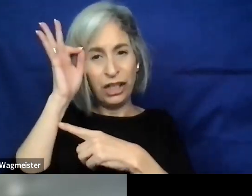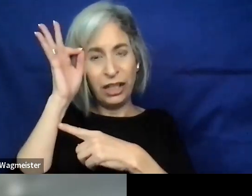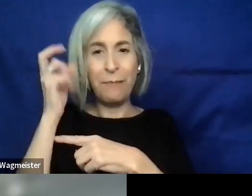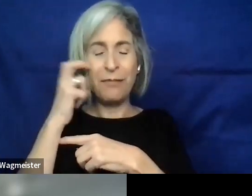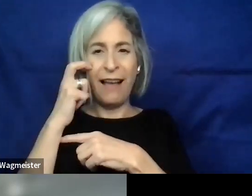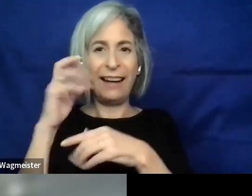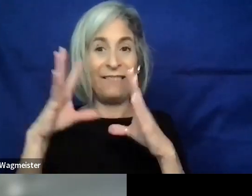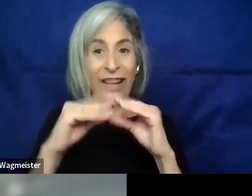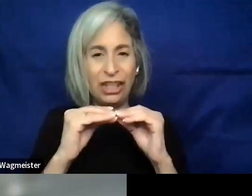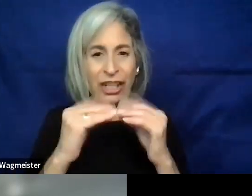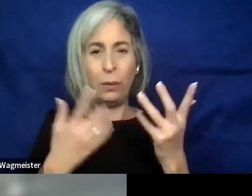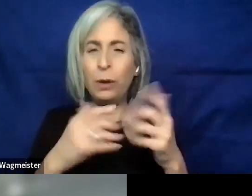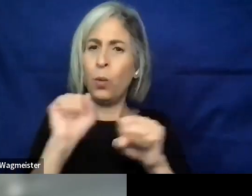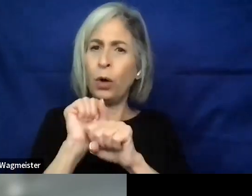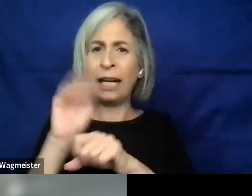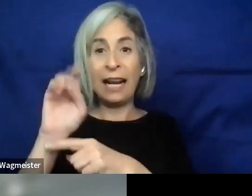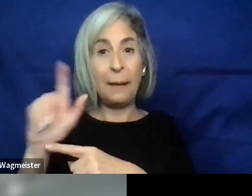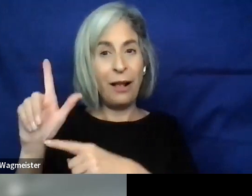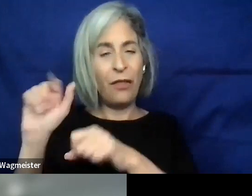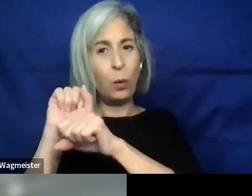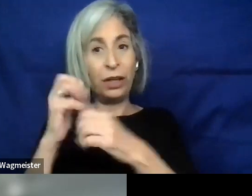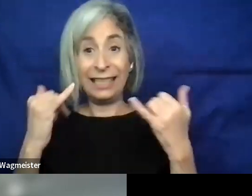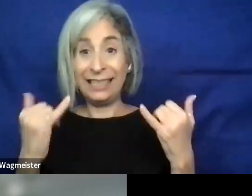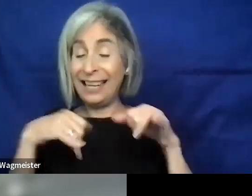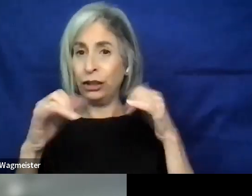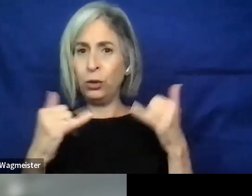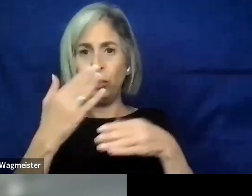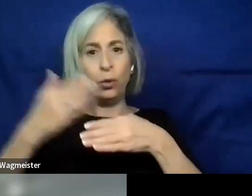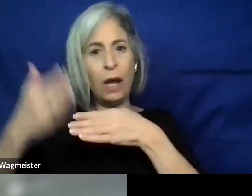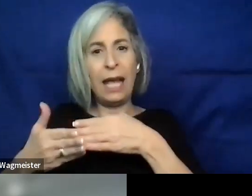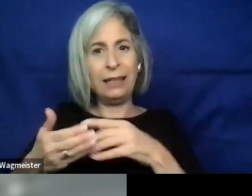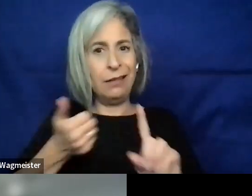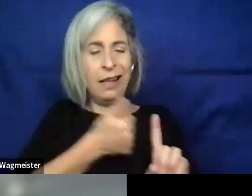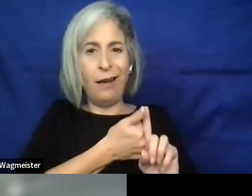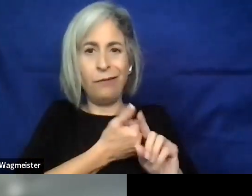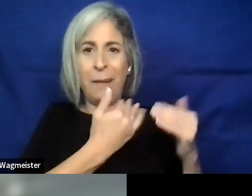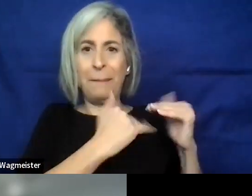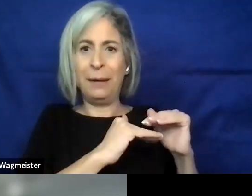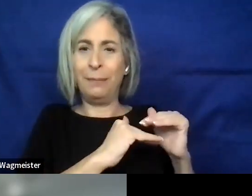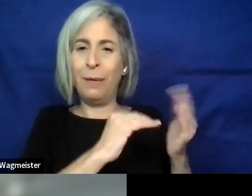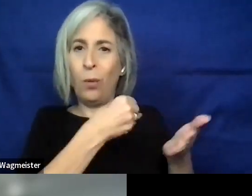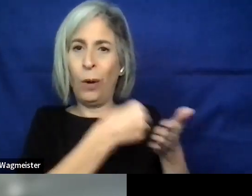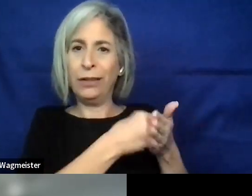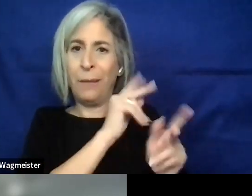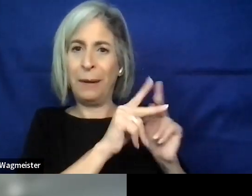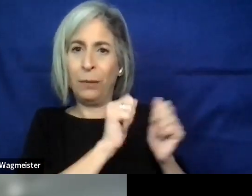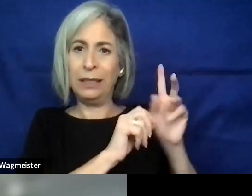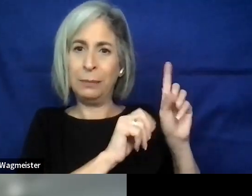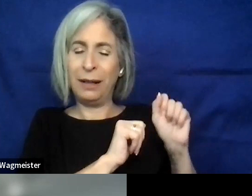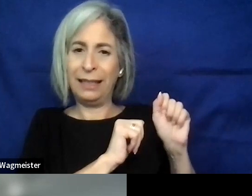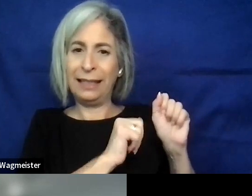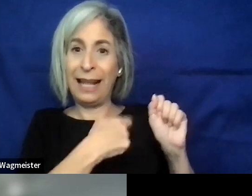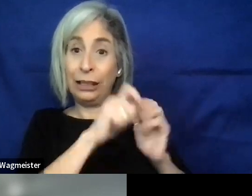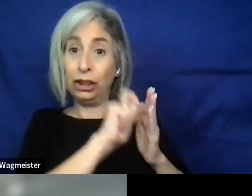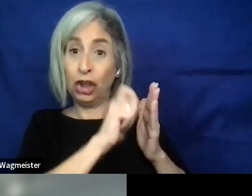passage of a bill, still working on it today, to end sub-minimum wages for people with disabilities. And I realized as a journalist, I couldn't